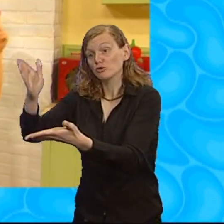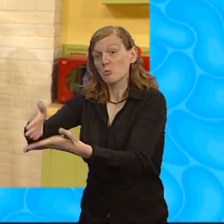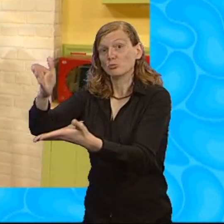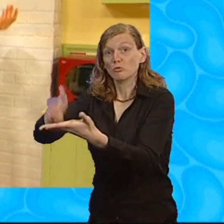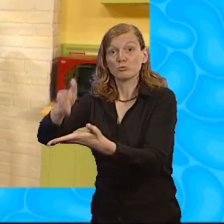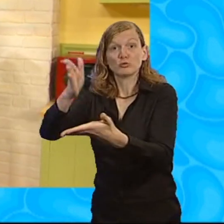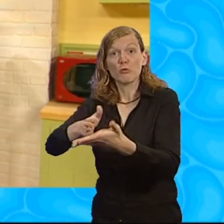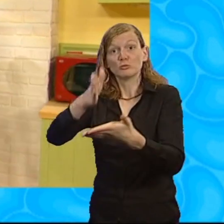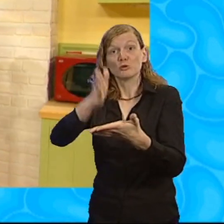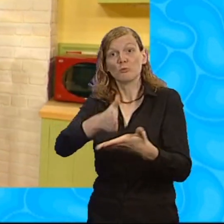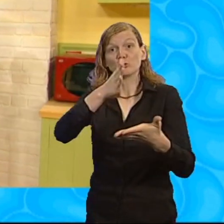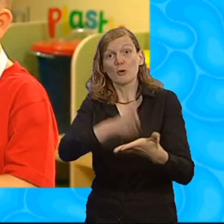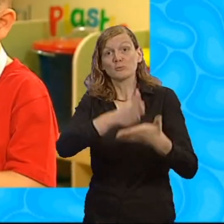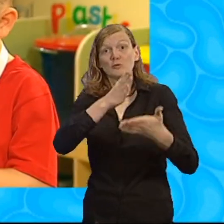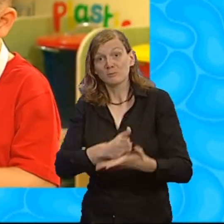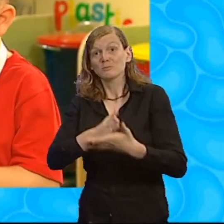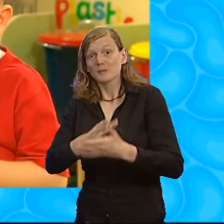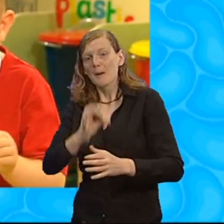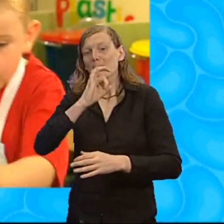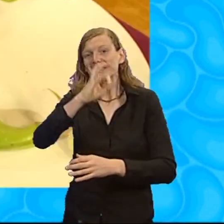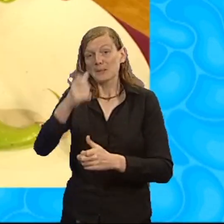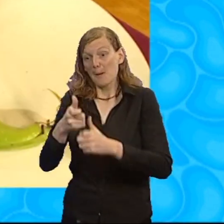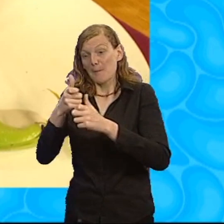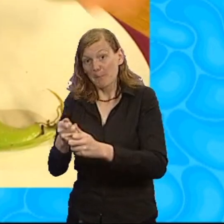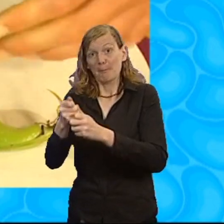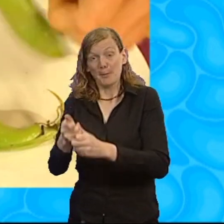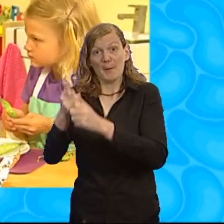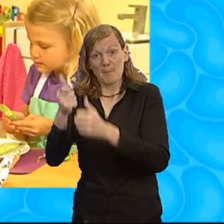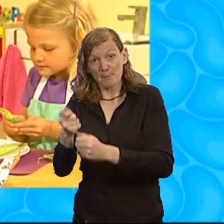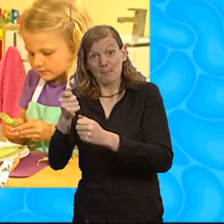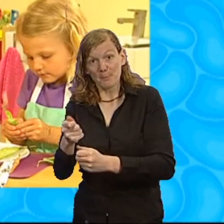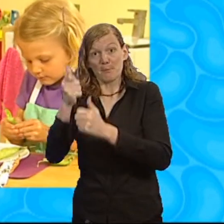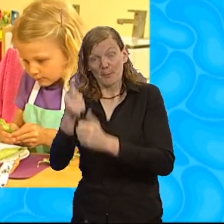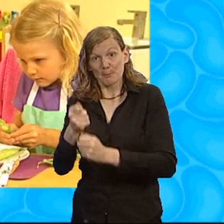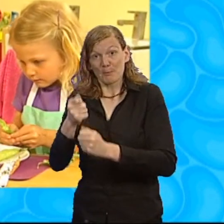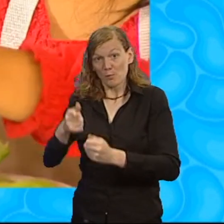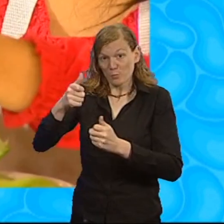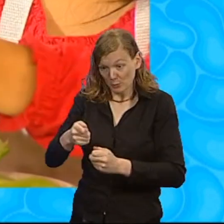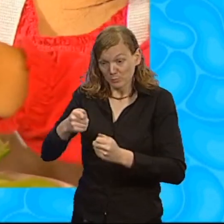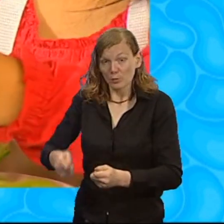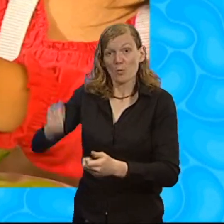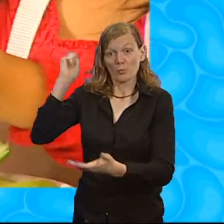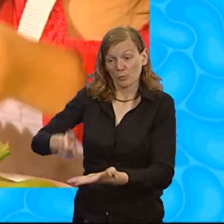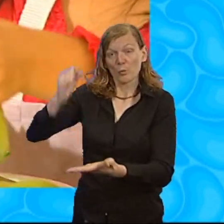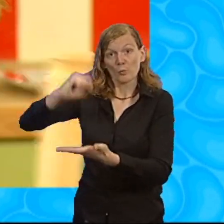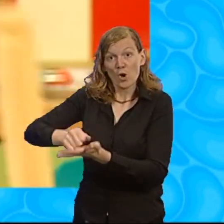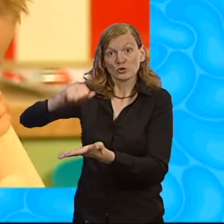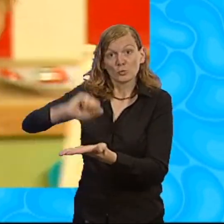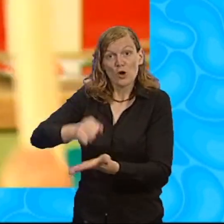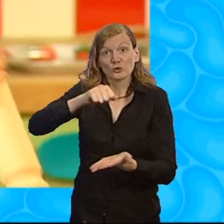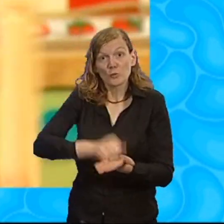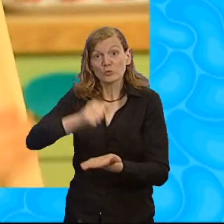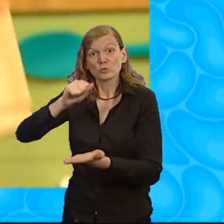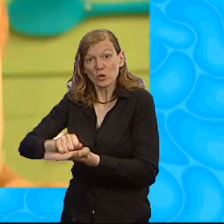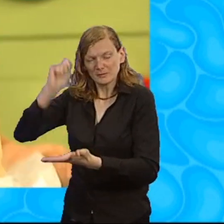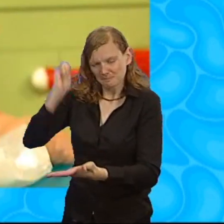Snip, snip, slice and chop. Pop the beans out of the pot. Squeeze, squish and squash. Crush